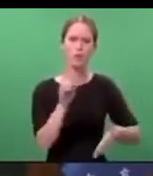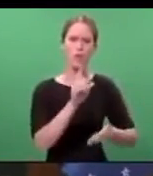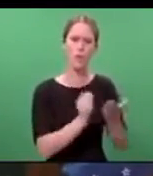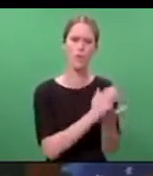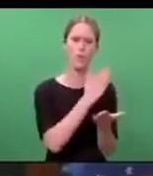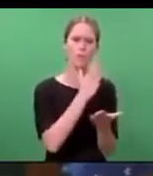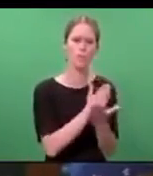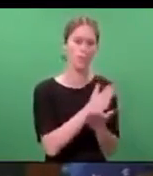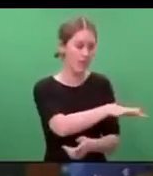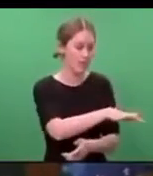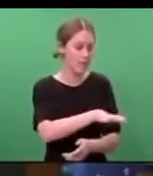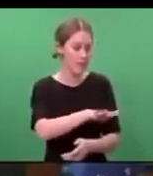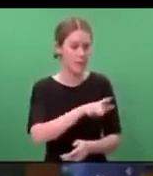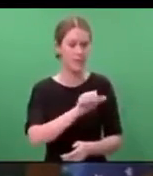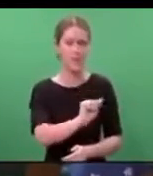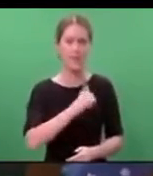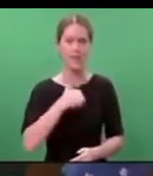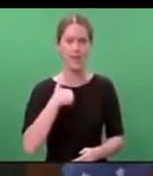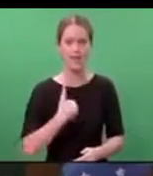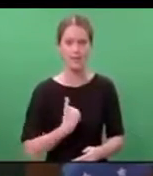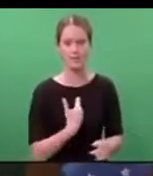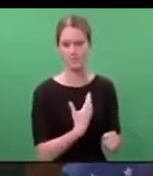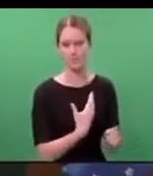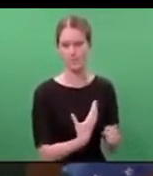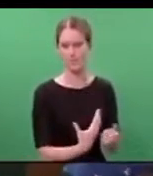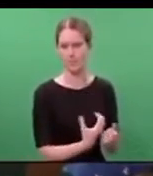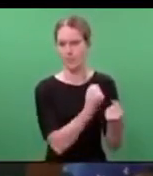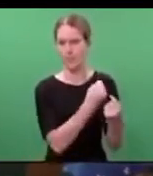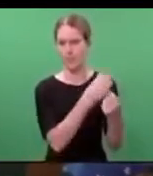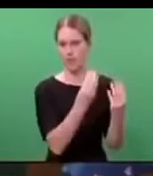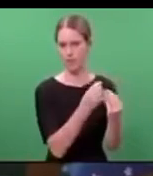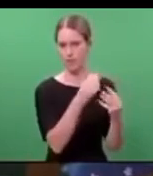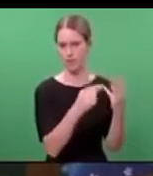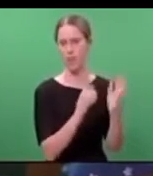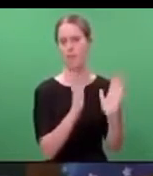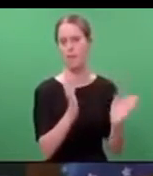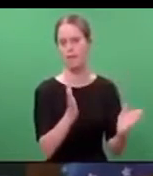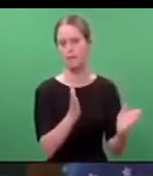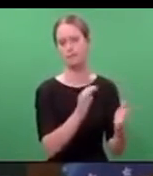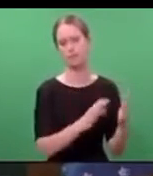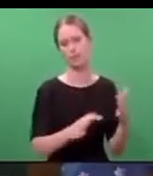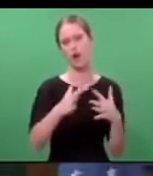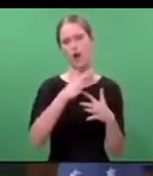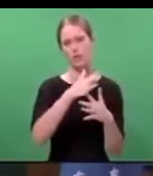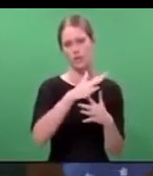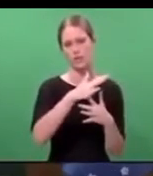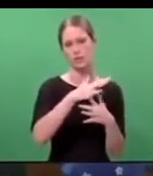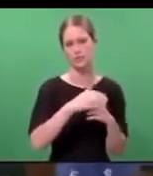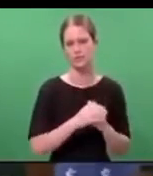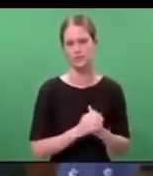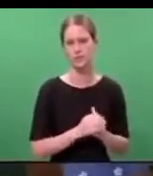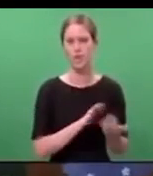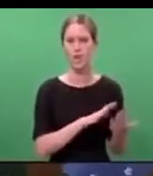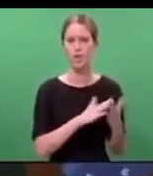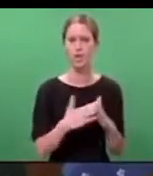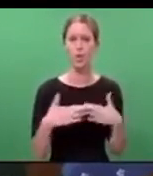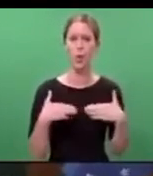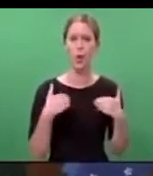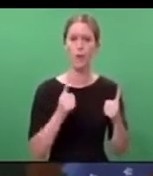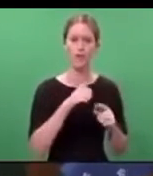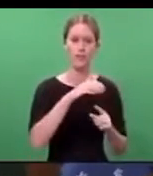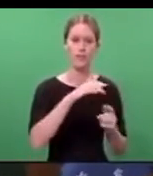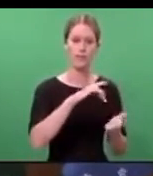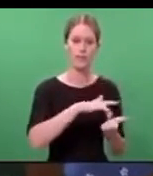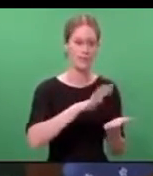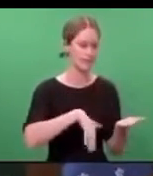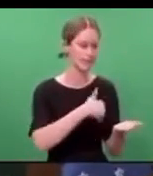the needs of families are met. That has to be our priority. A community welfare centre has been set